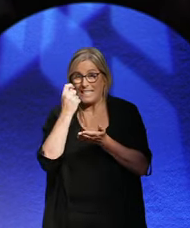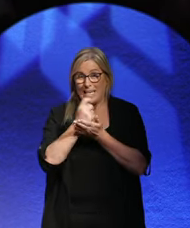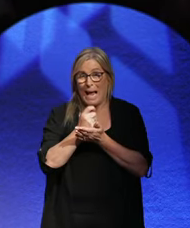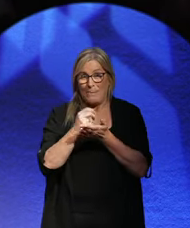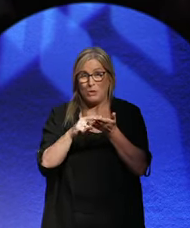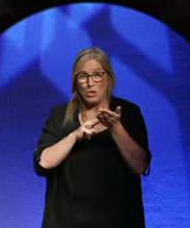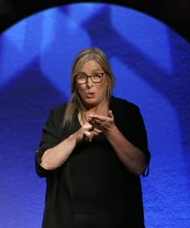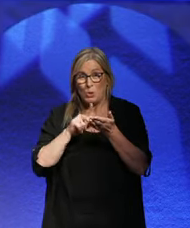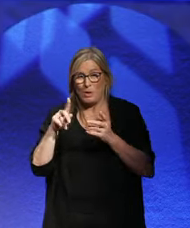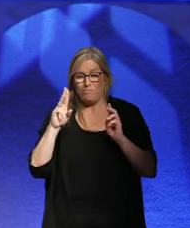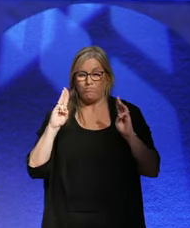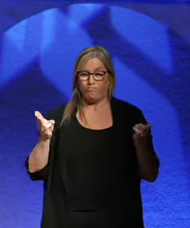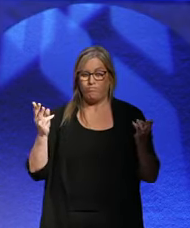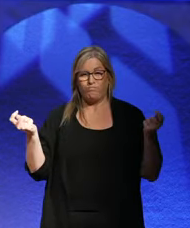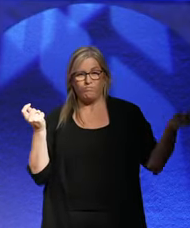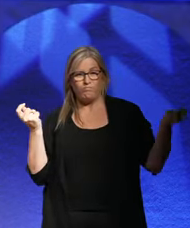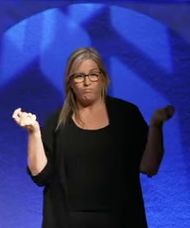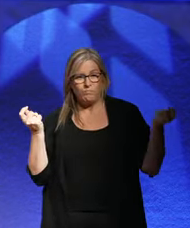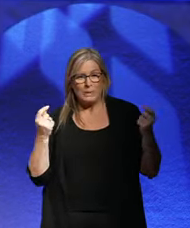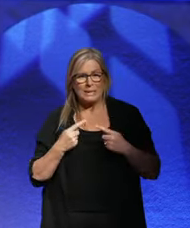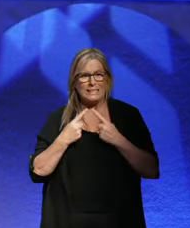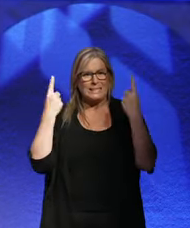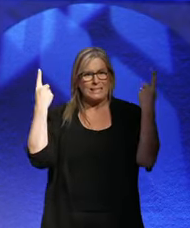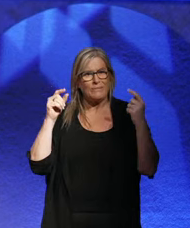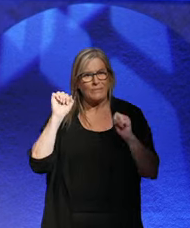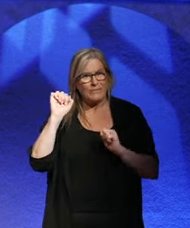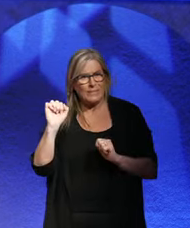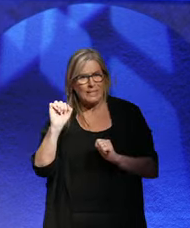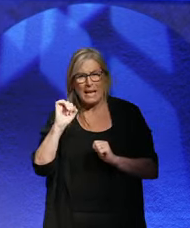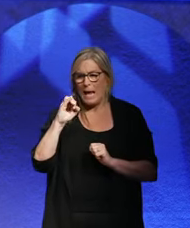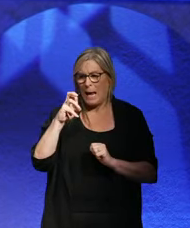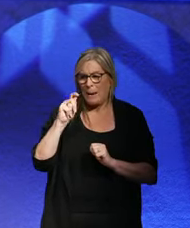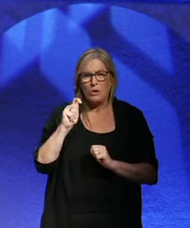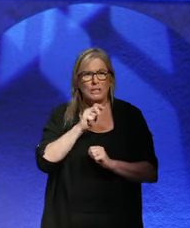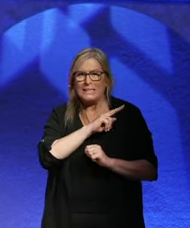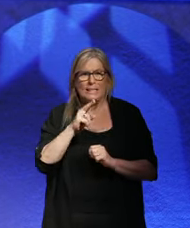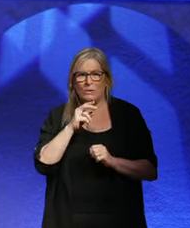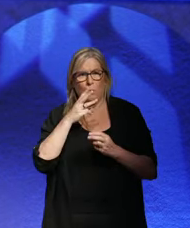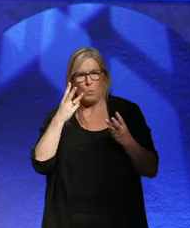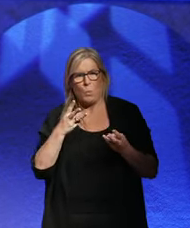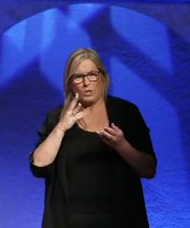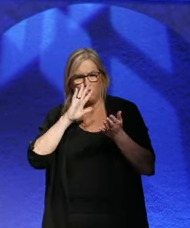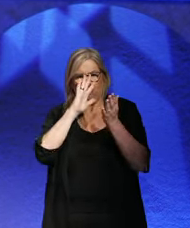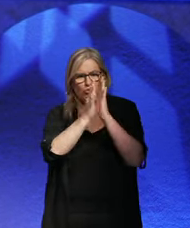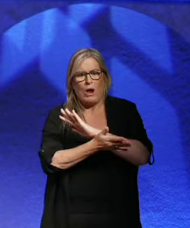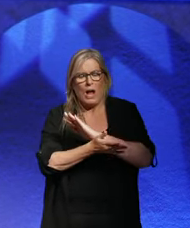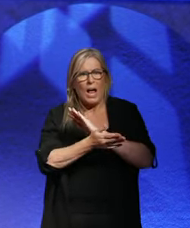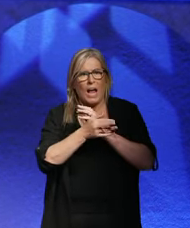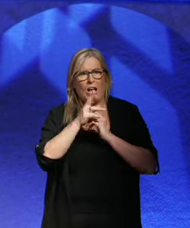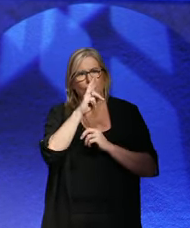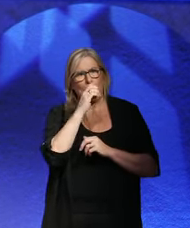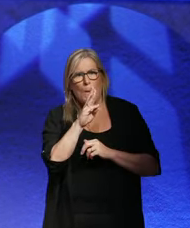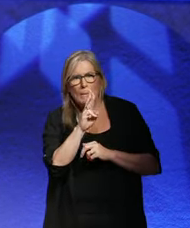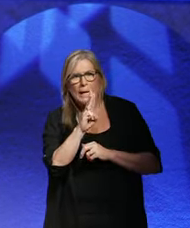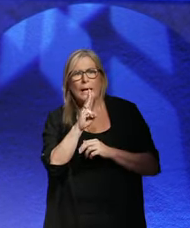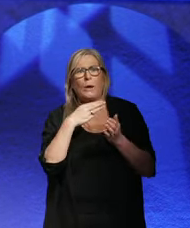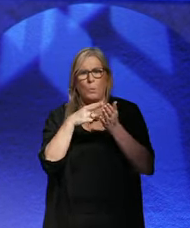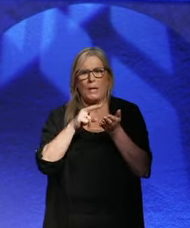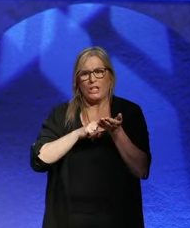1925. The substantial difference was that Ebert did not intend to destroy the Republic when he used this measure,